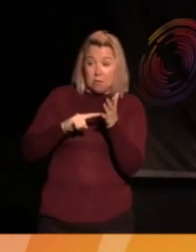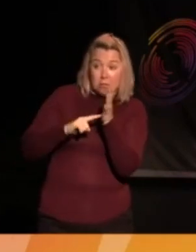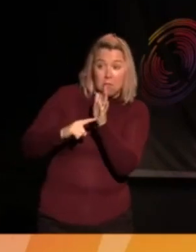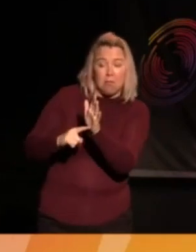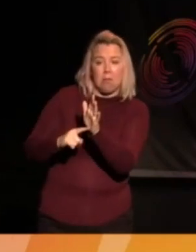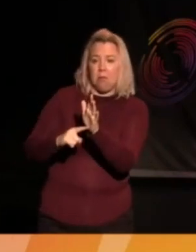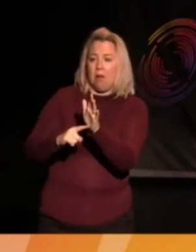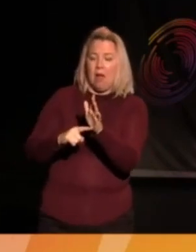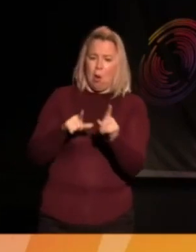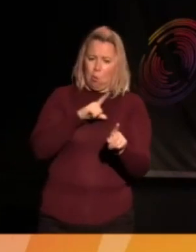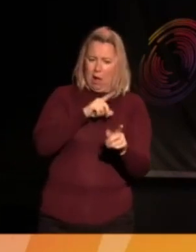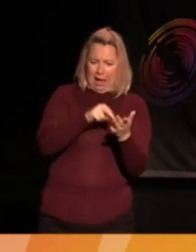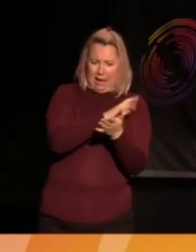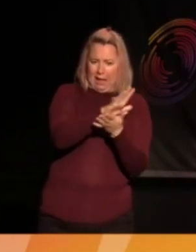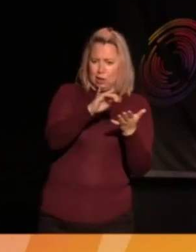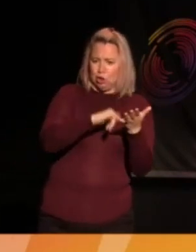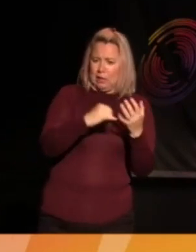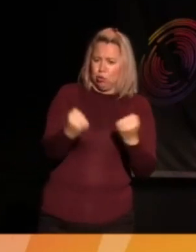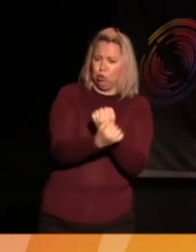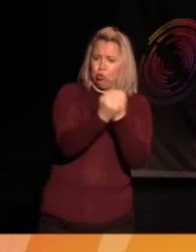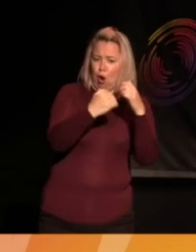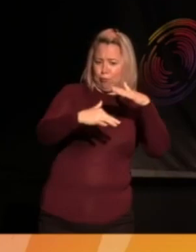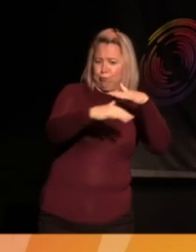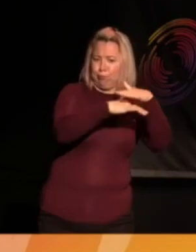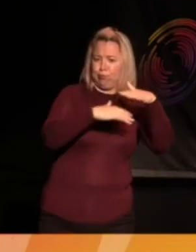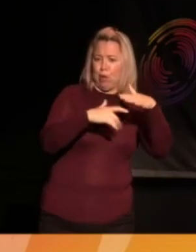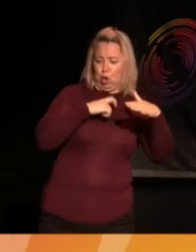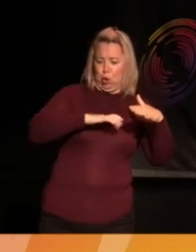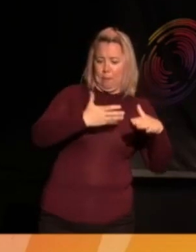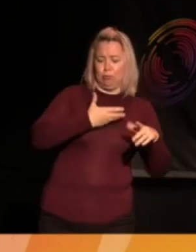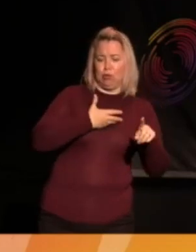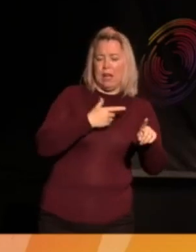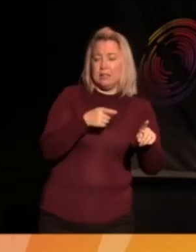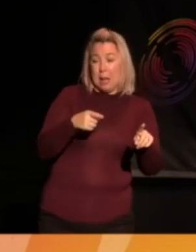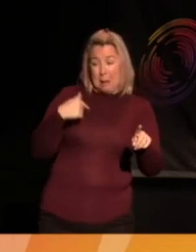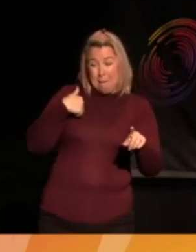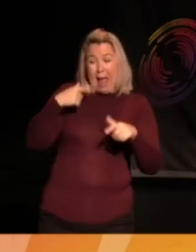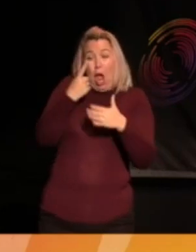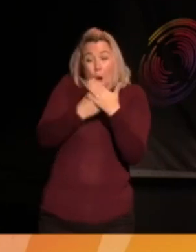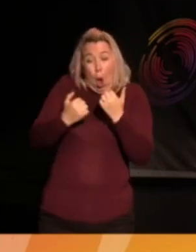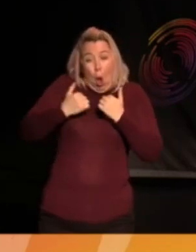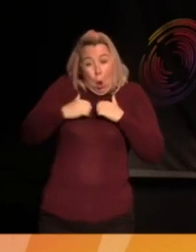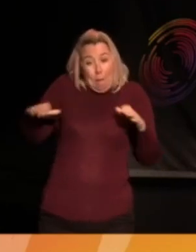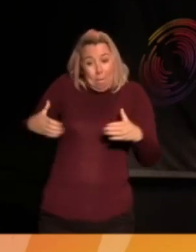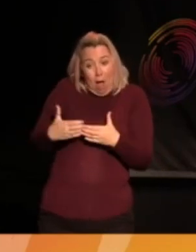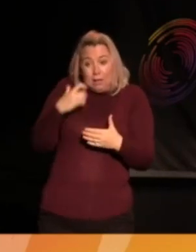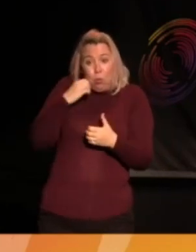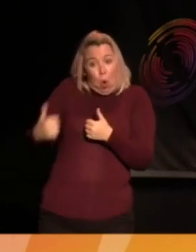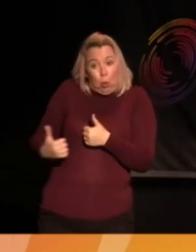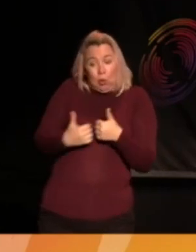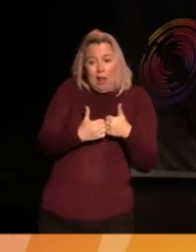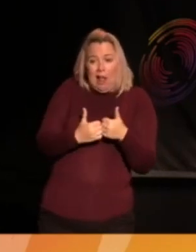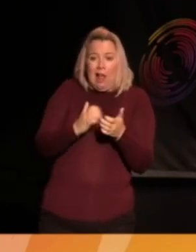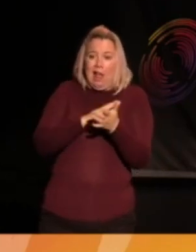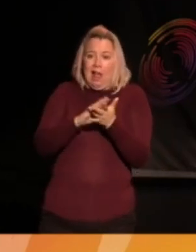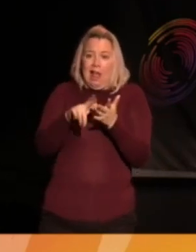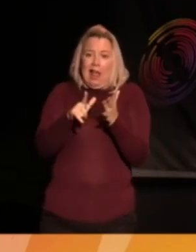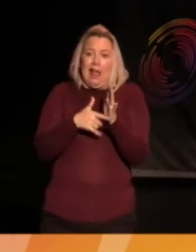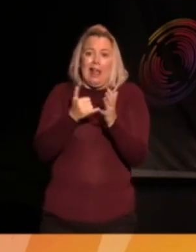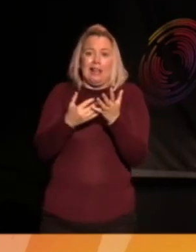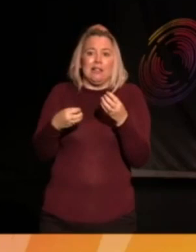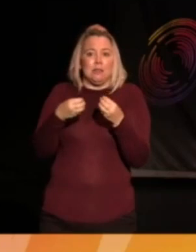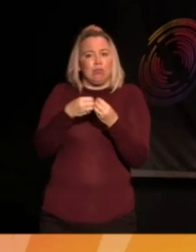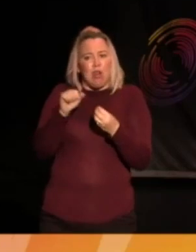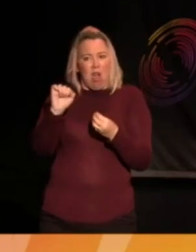promotes human rights and, you know, equality. But, you know, no, even my own party wouldn't back it. The fight I had on Hillsborough and the truth for the